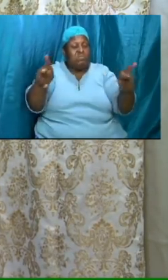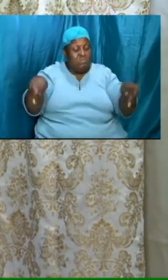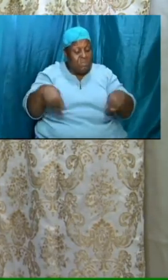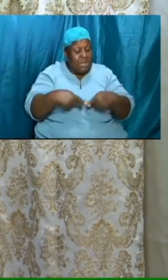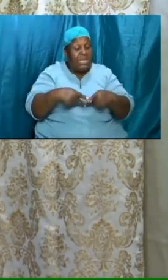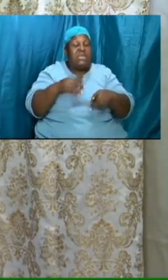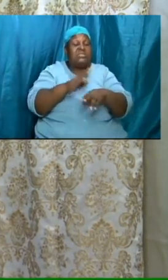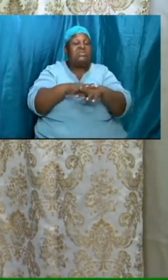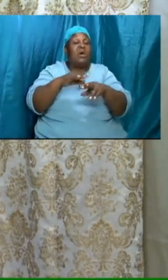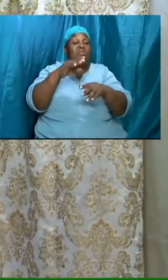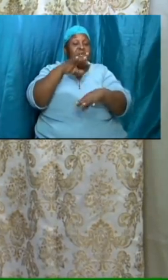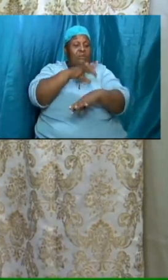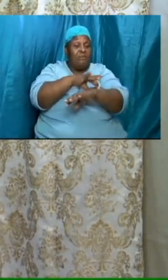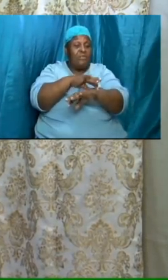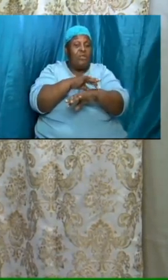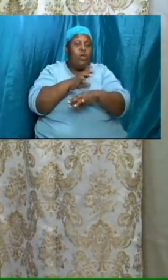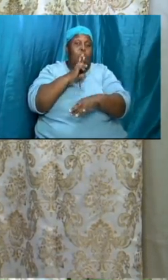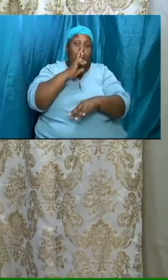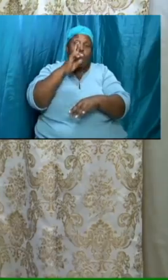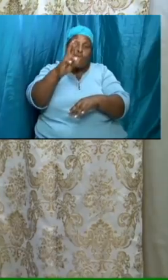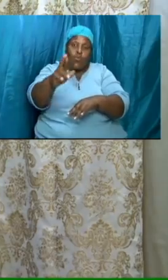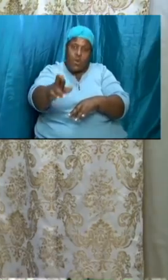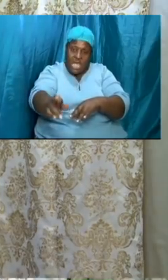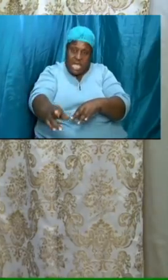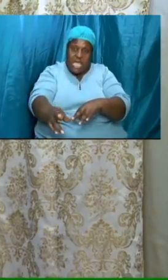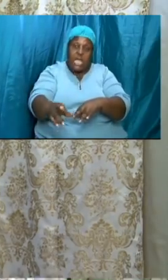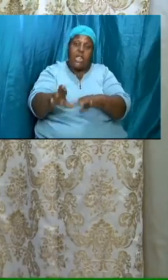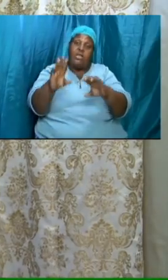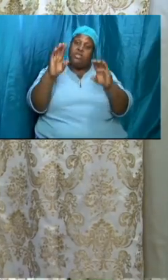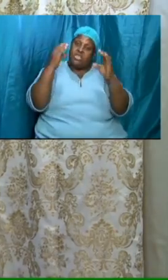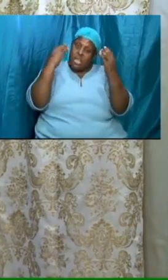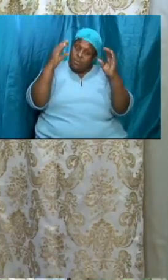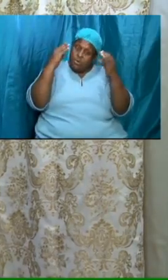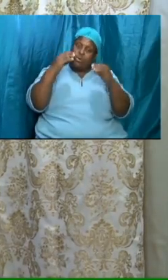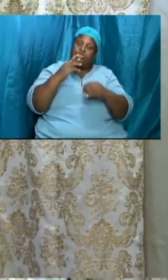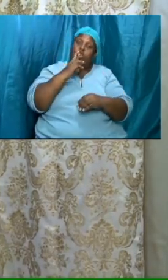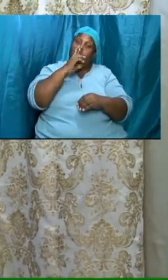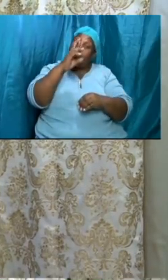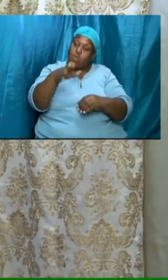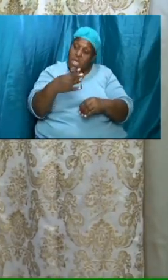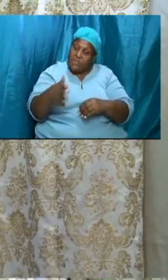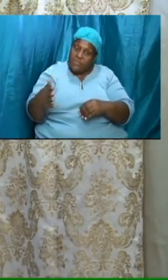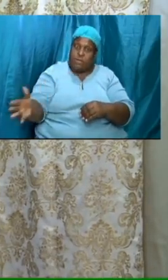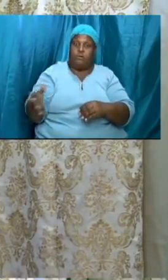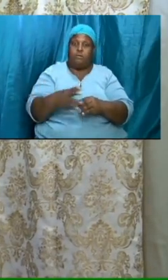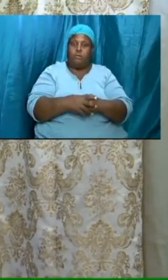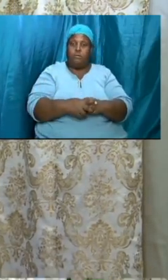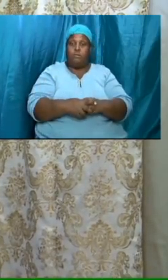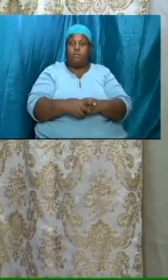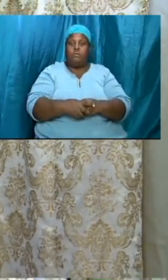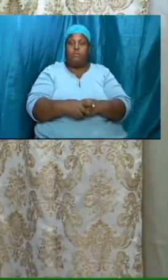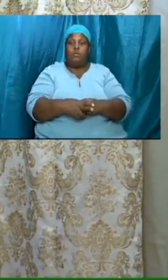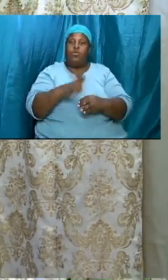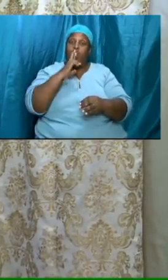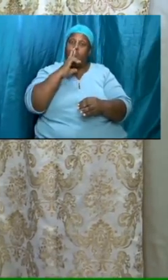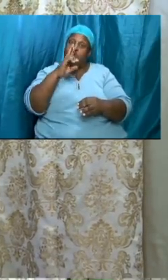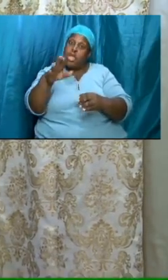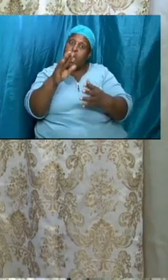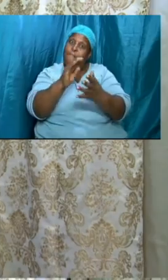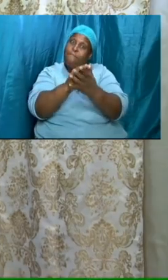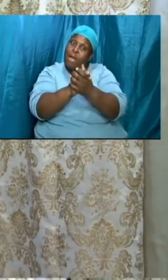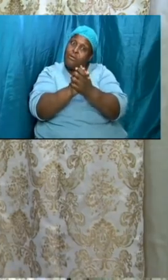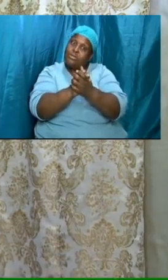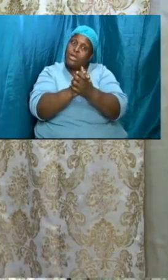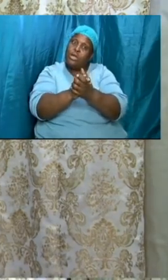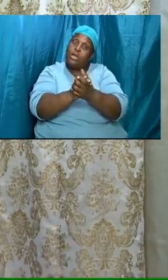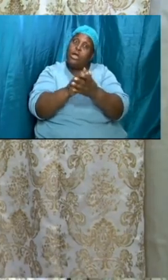there were real events there were real situations there were real marriages people